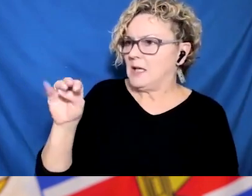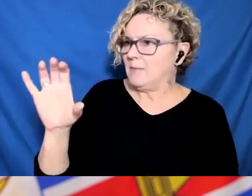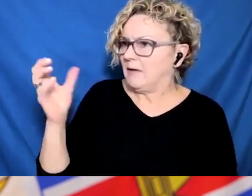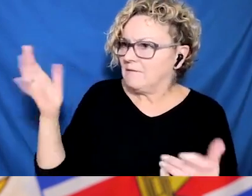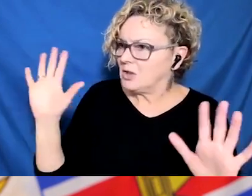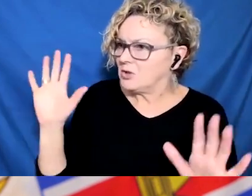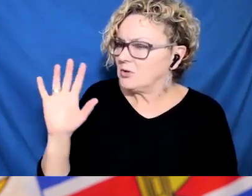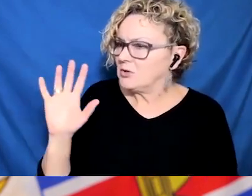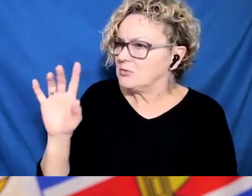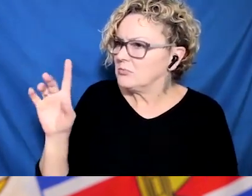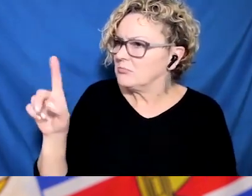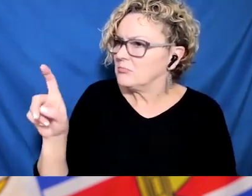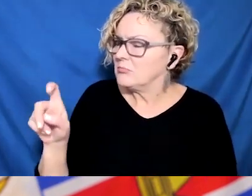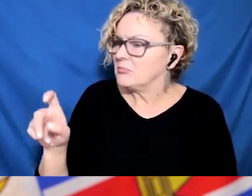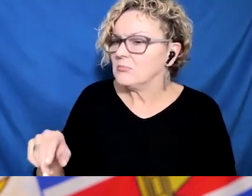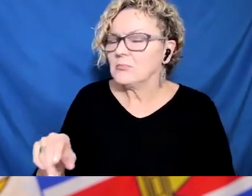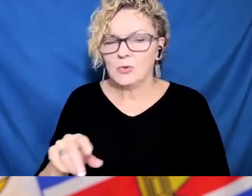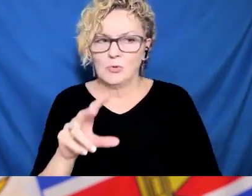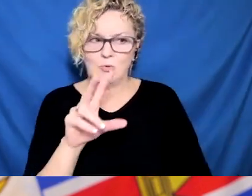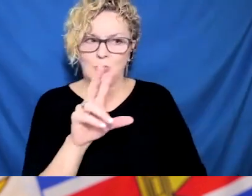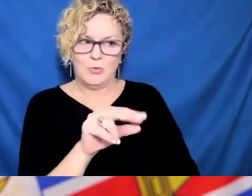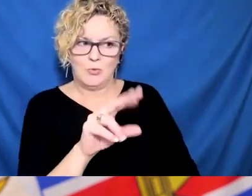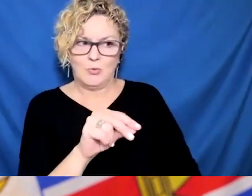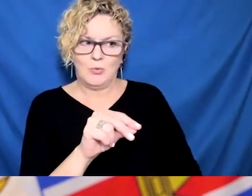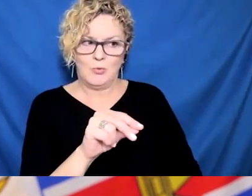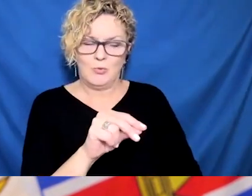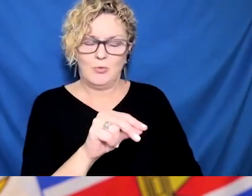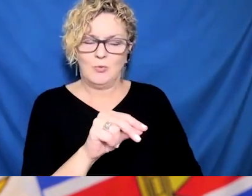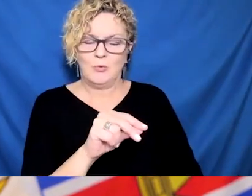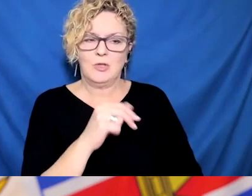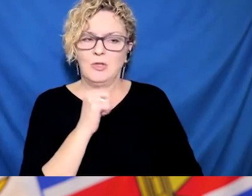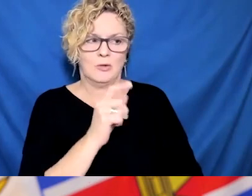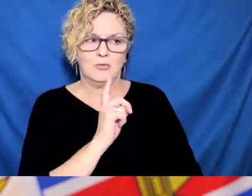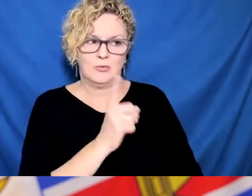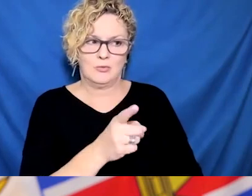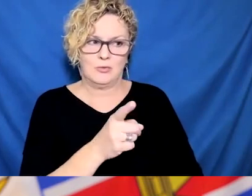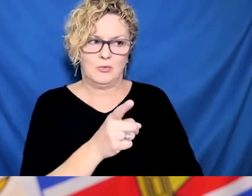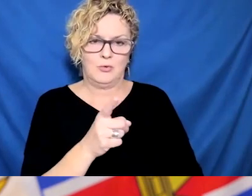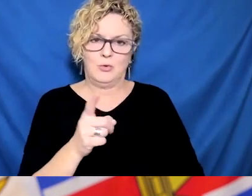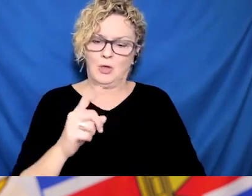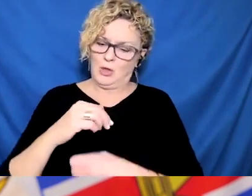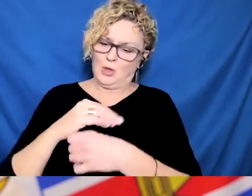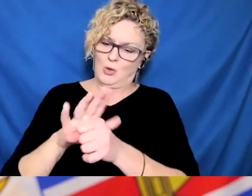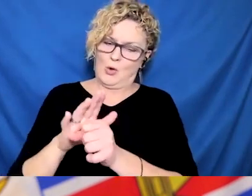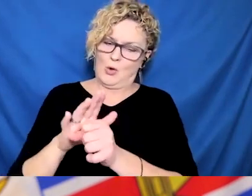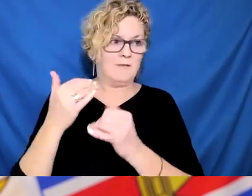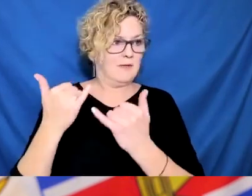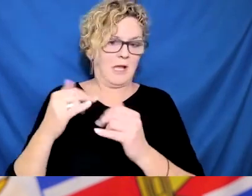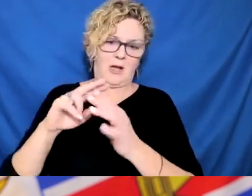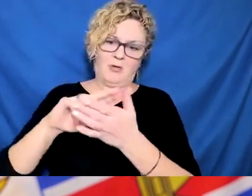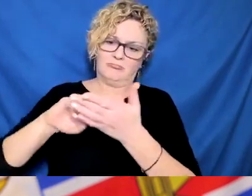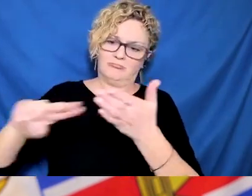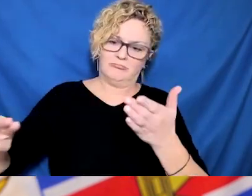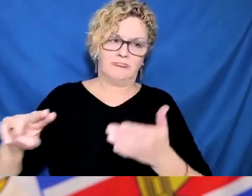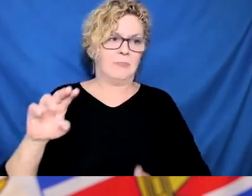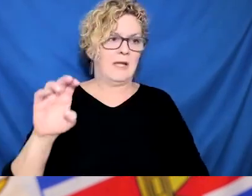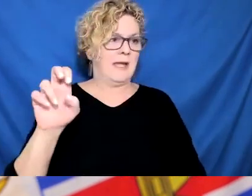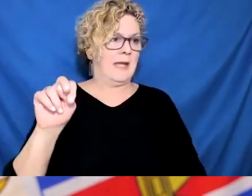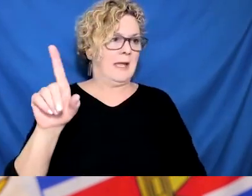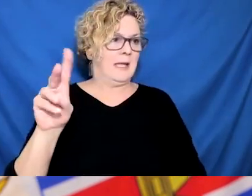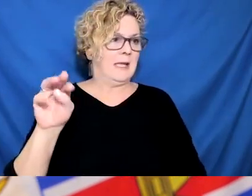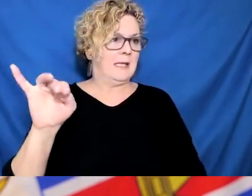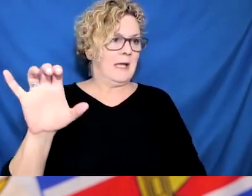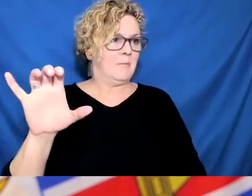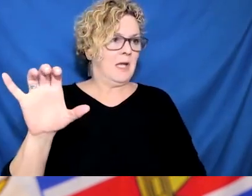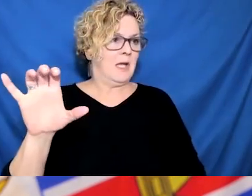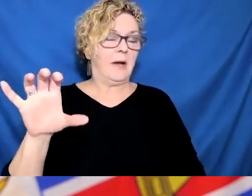know, who is most at risk now? Who is more likely to end up in hospital? How do we preserve our health care system? How do we